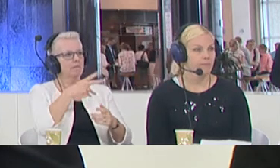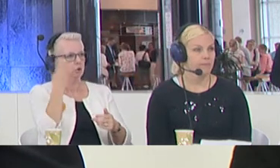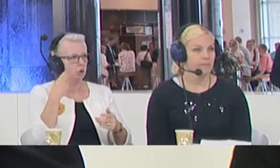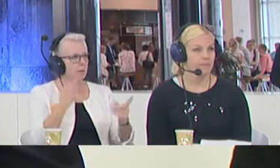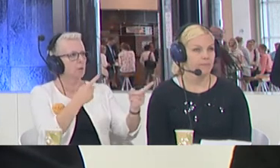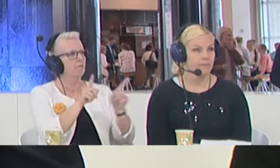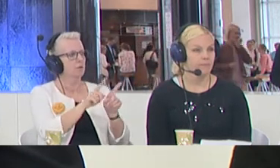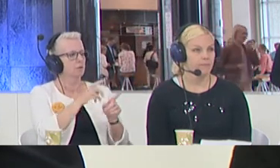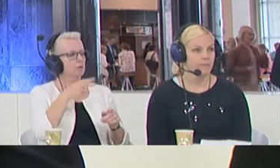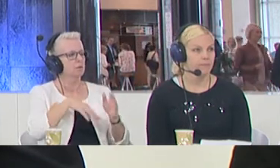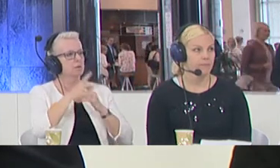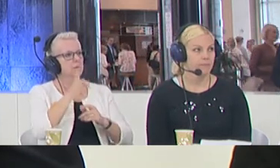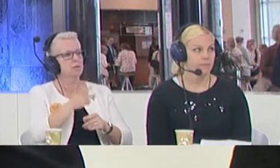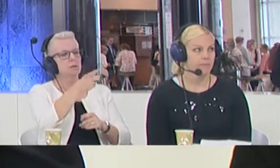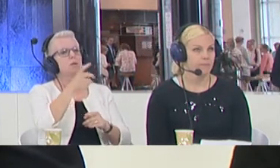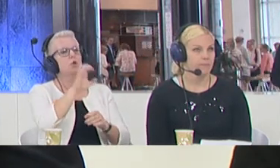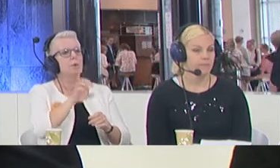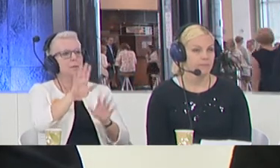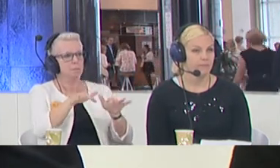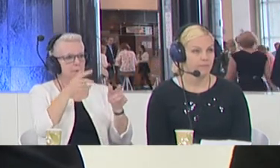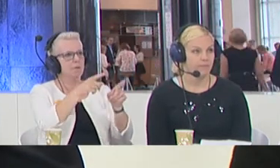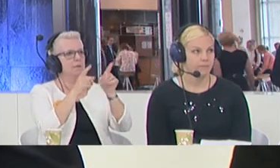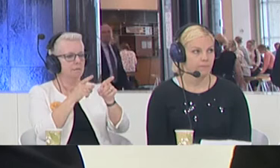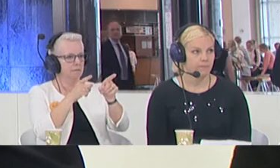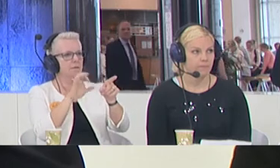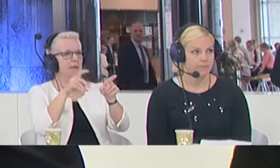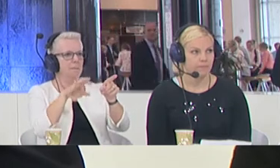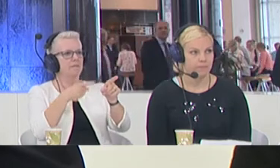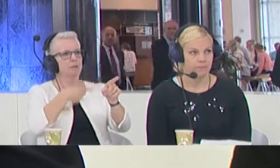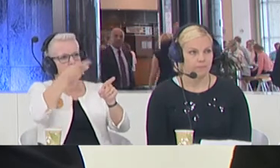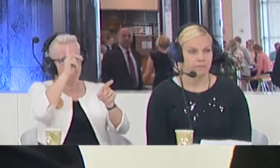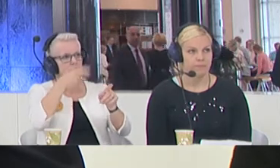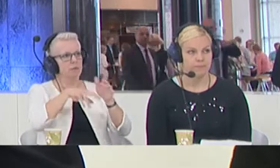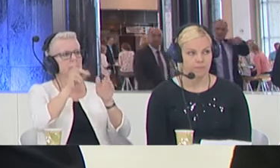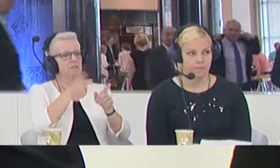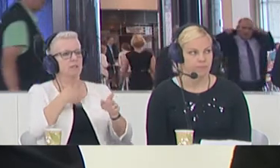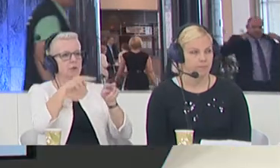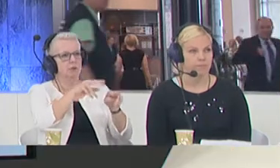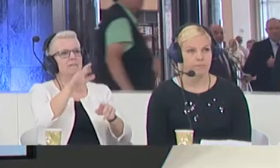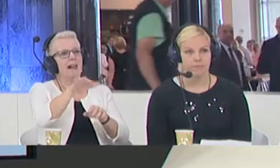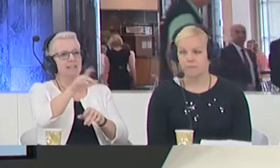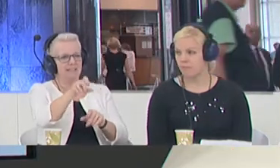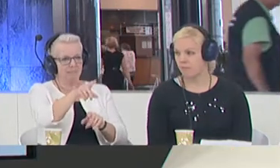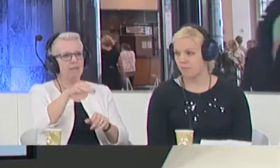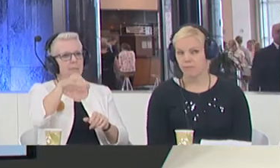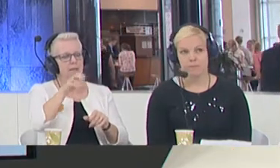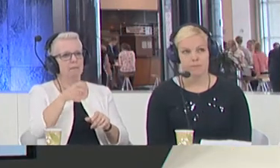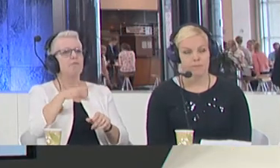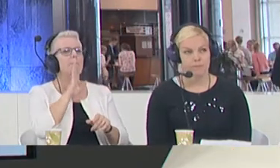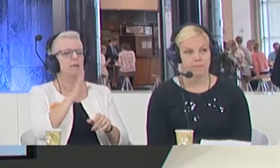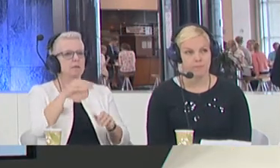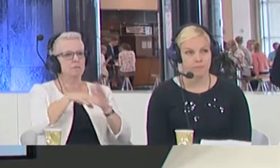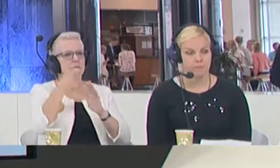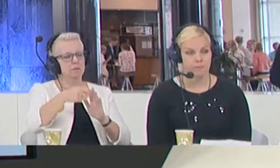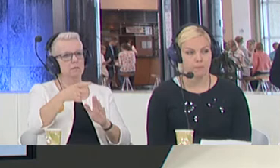and Vice Chair of the Social Democrats European Parliament, Scott Keller, MEP from Germany and Vice Chair of the Greens, Helga Stevens, MEP from Belgium,